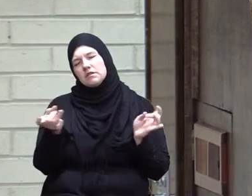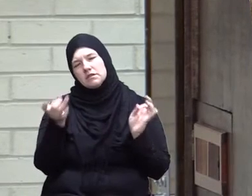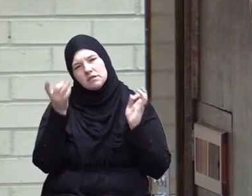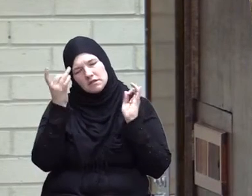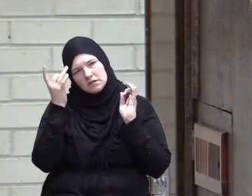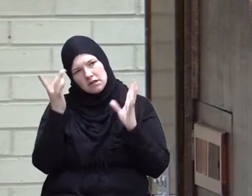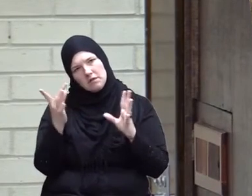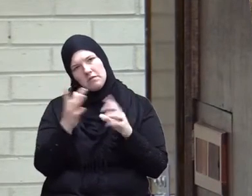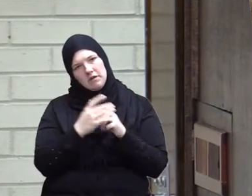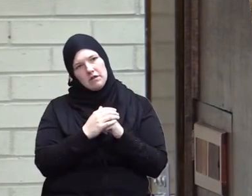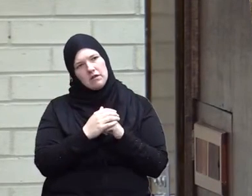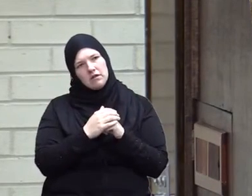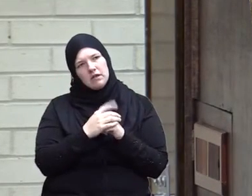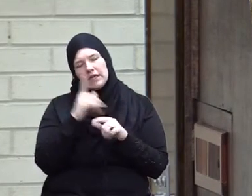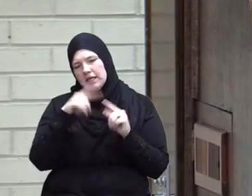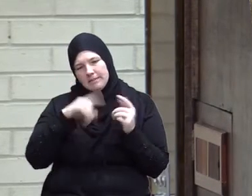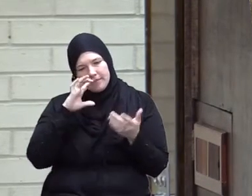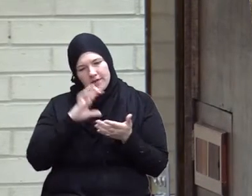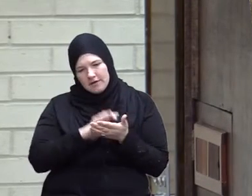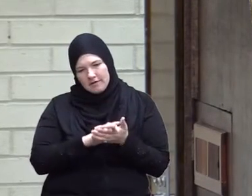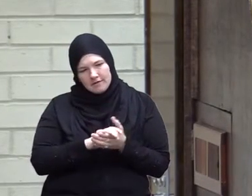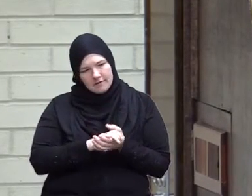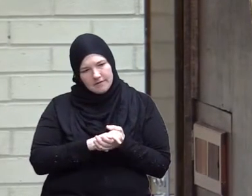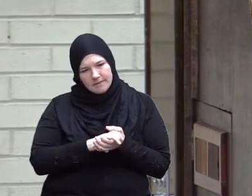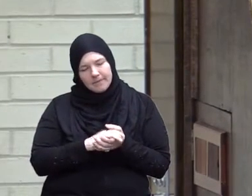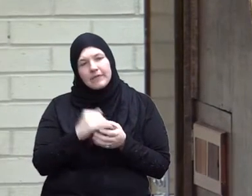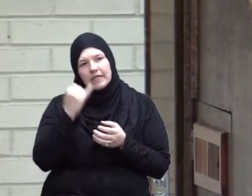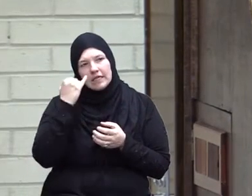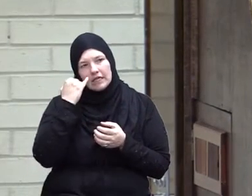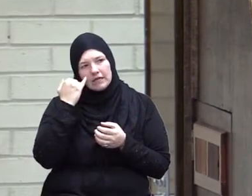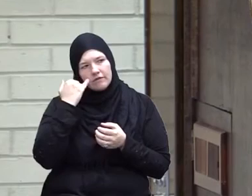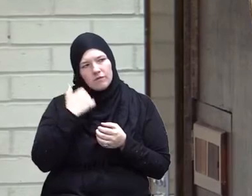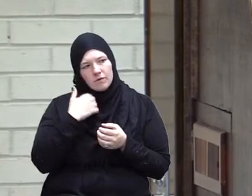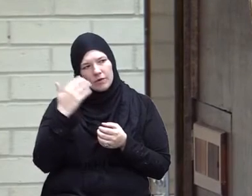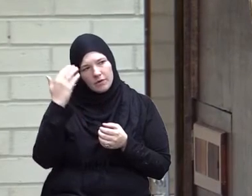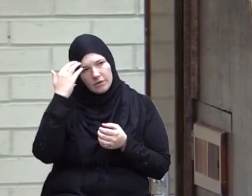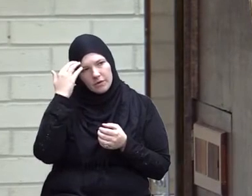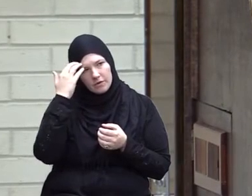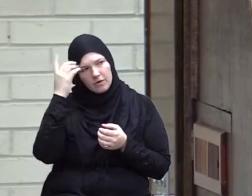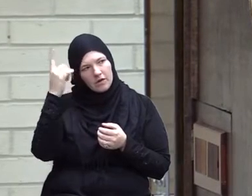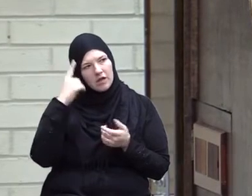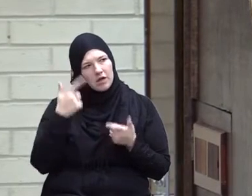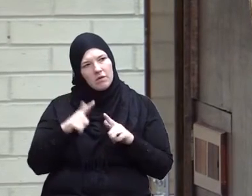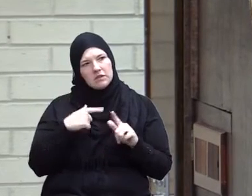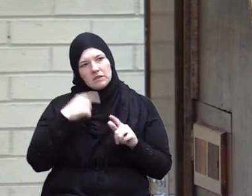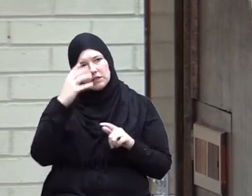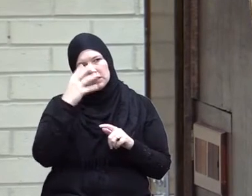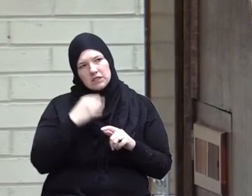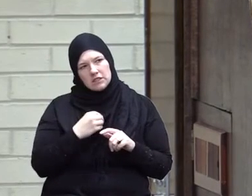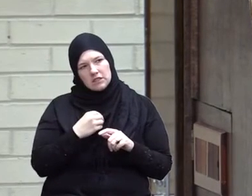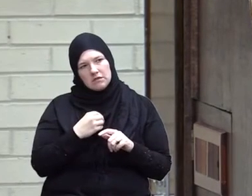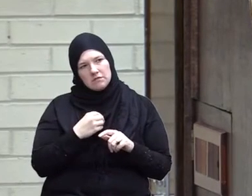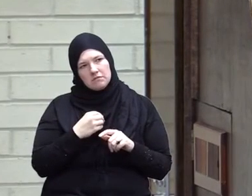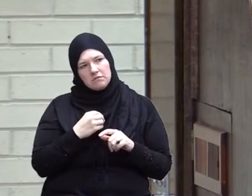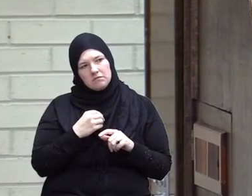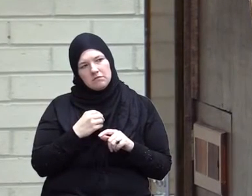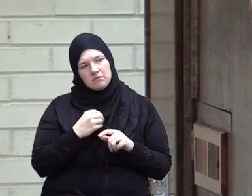inhumane it is unconscionable and if our conscience would allow us to sleep